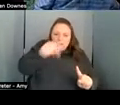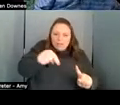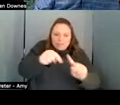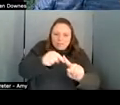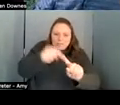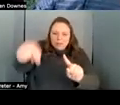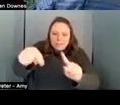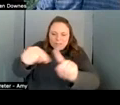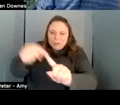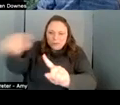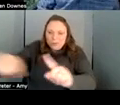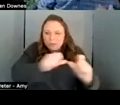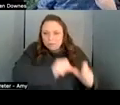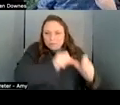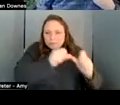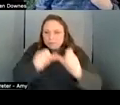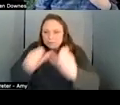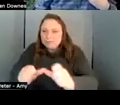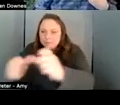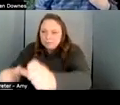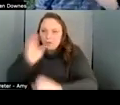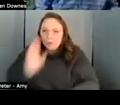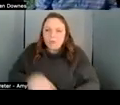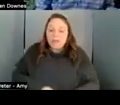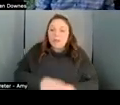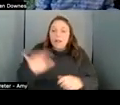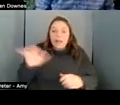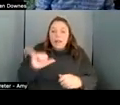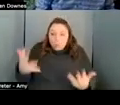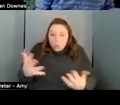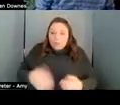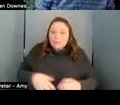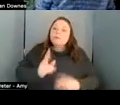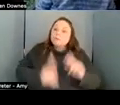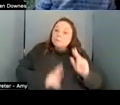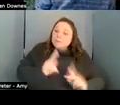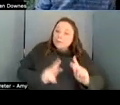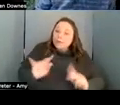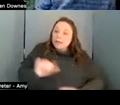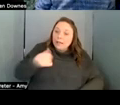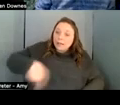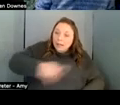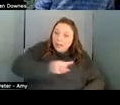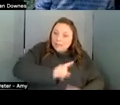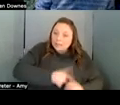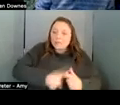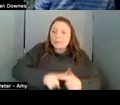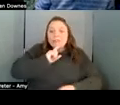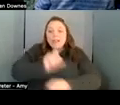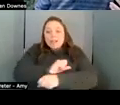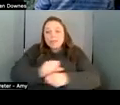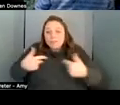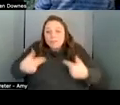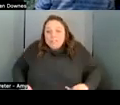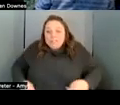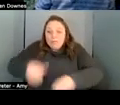objects well people like us actual physical objects uh you know these